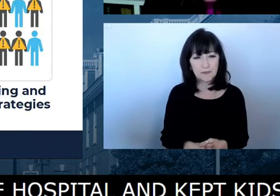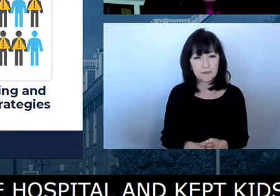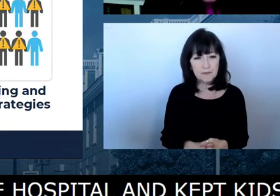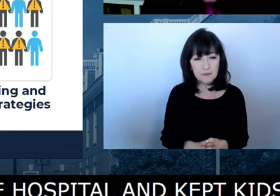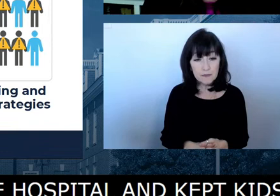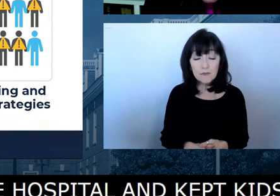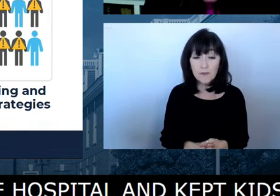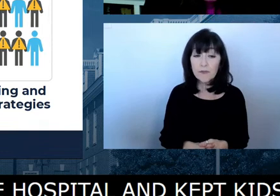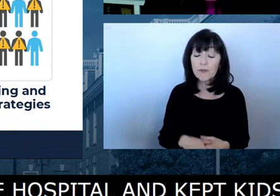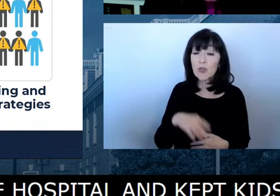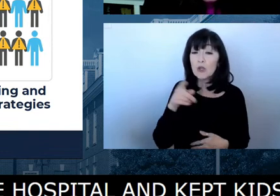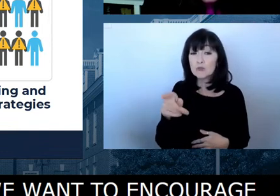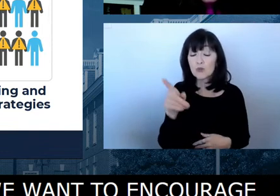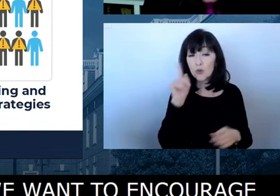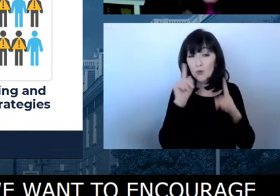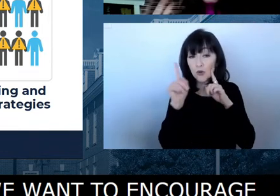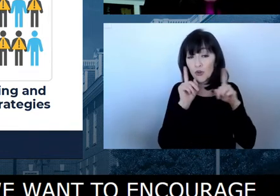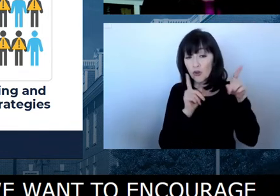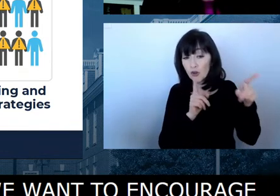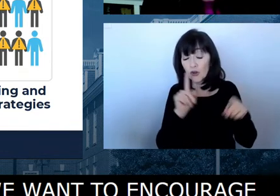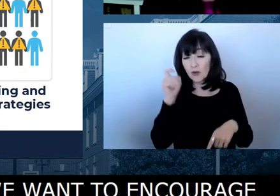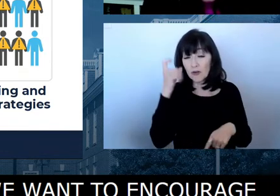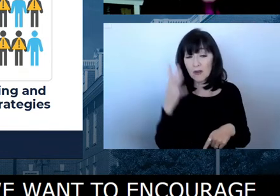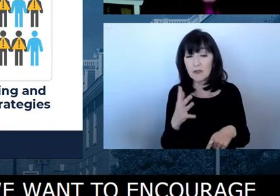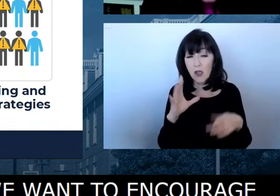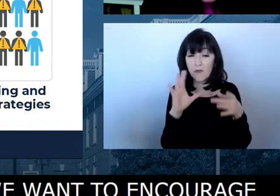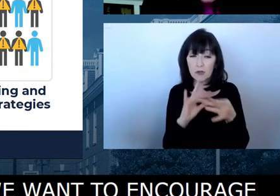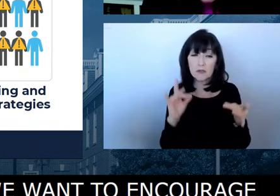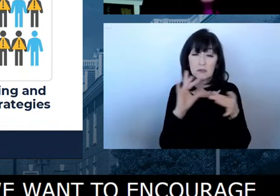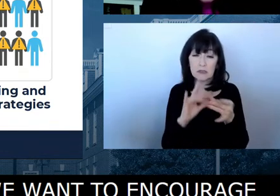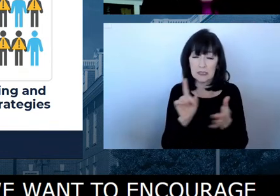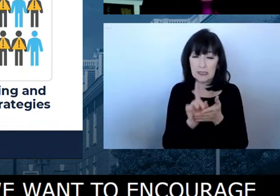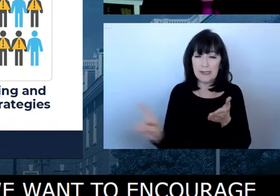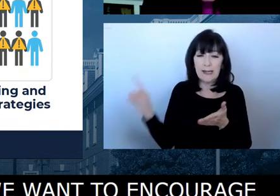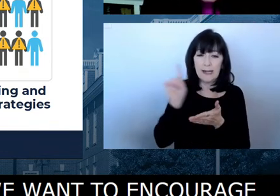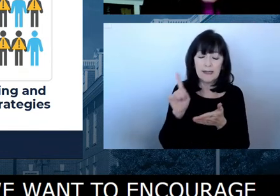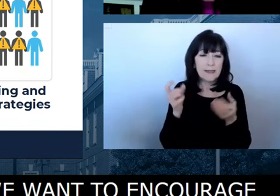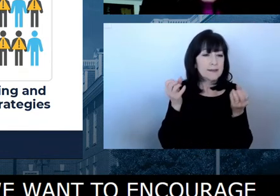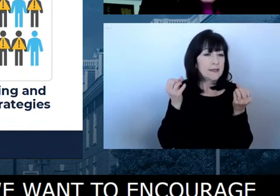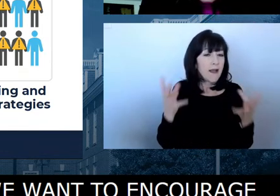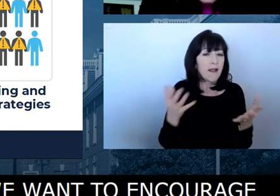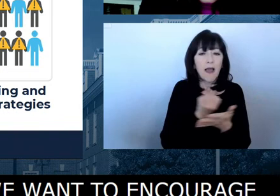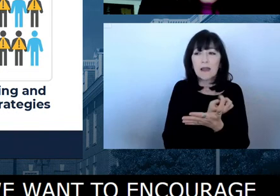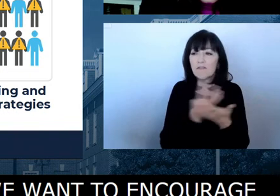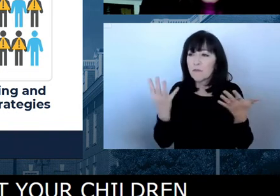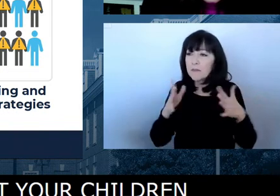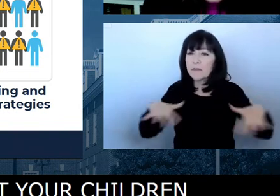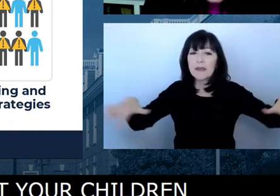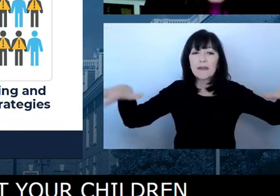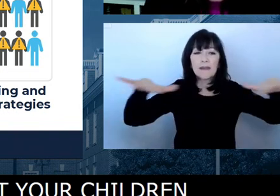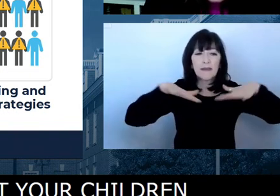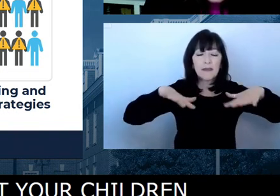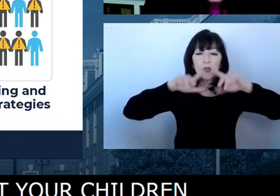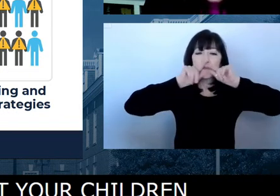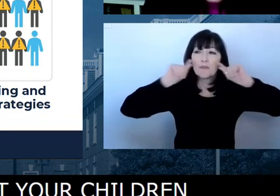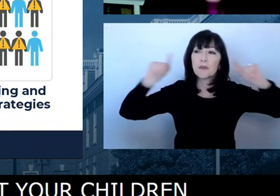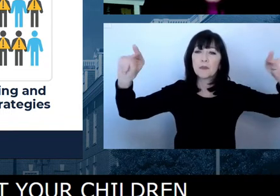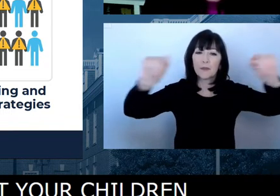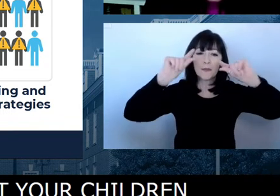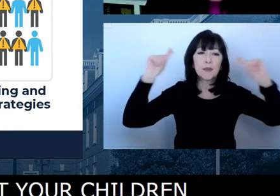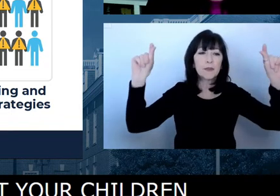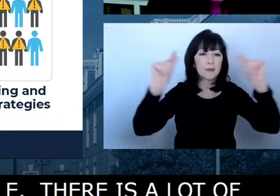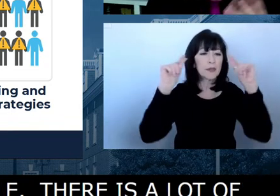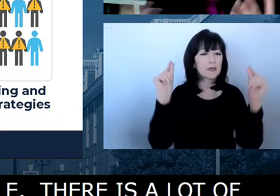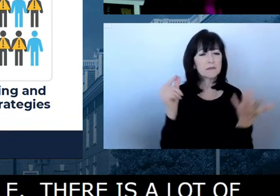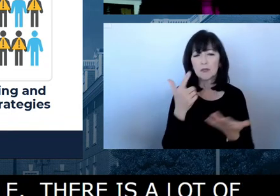So you heard the governor talk about this last week. There's a lot of conversation in the media and really everywhere now about what does living with the